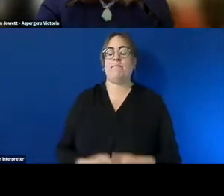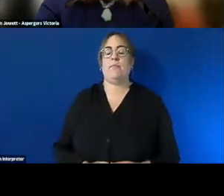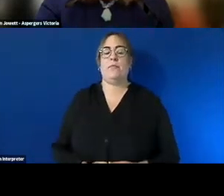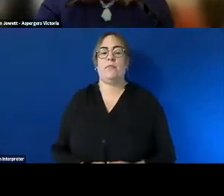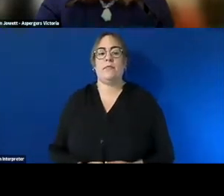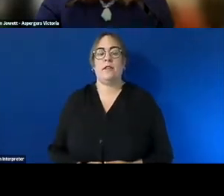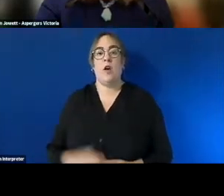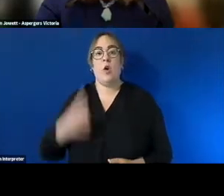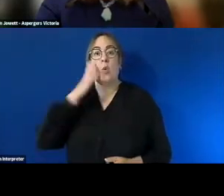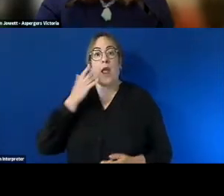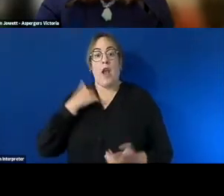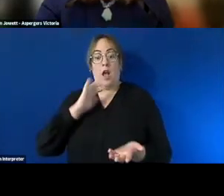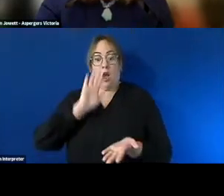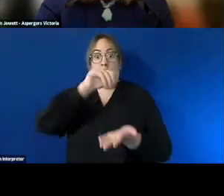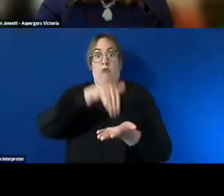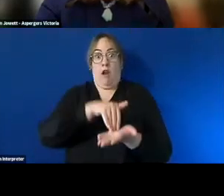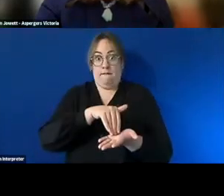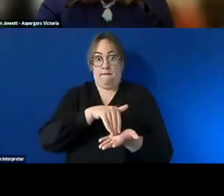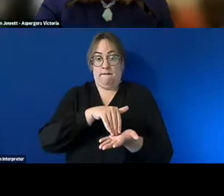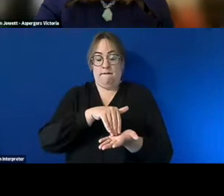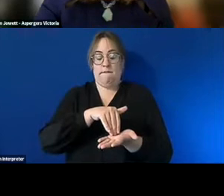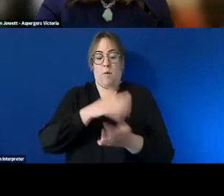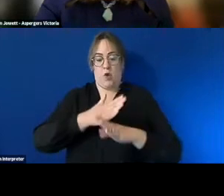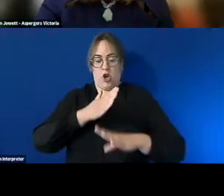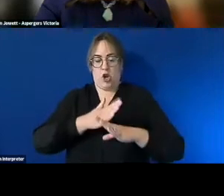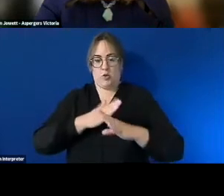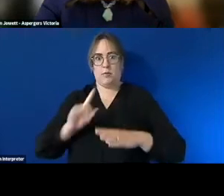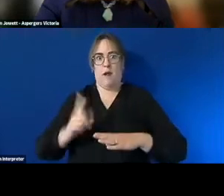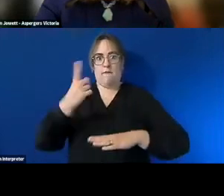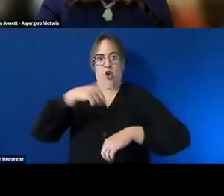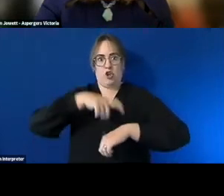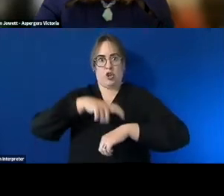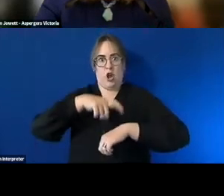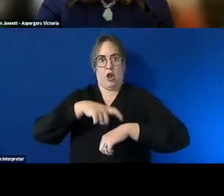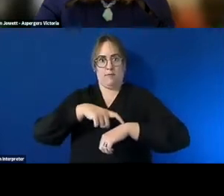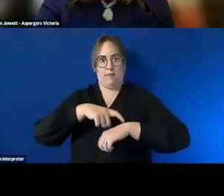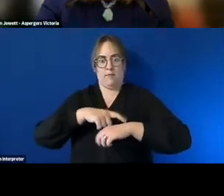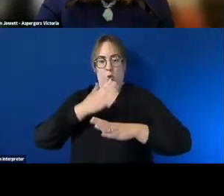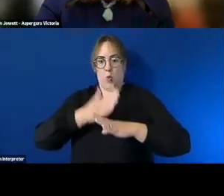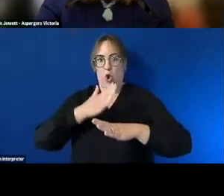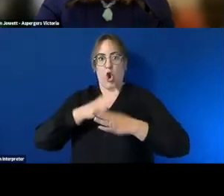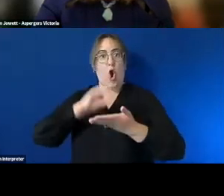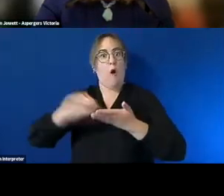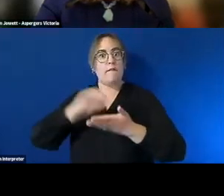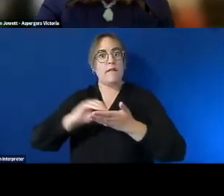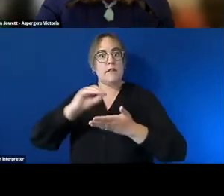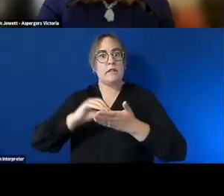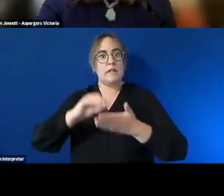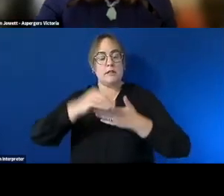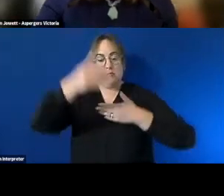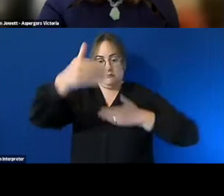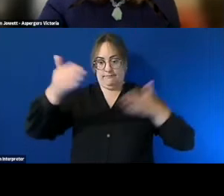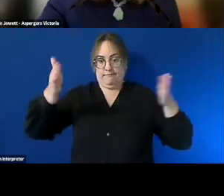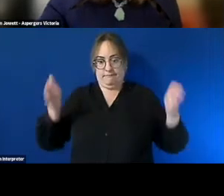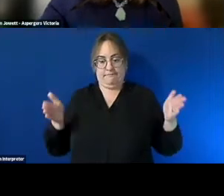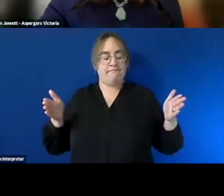when i first started working it was my first time i'd really been kind of in a workplace office environment um and